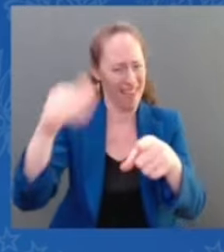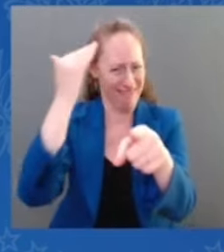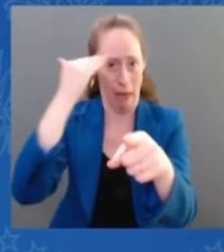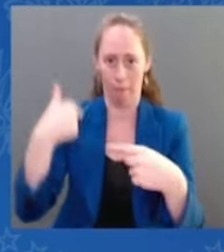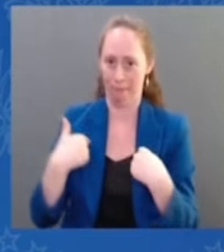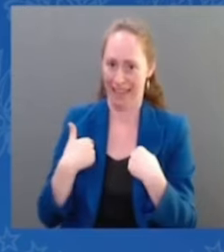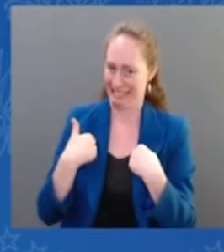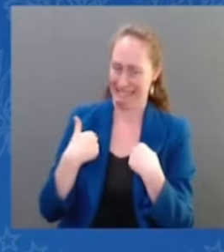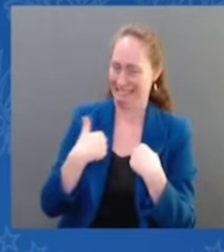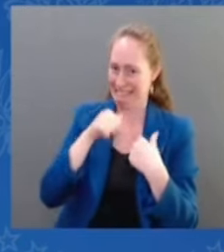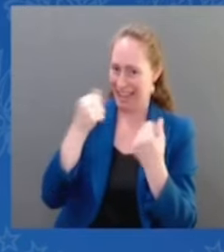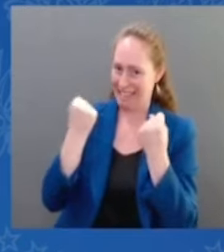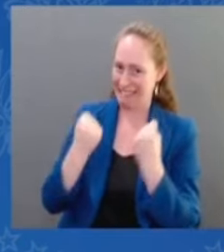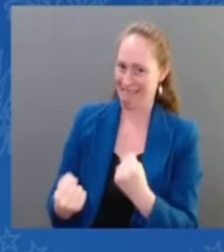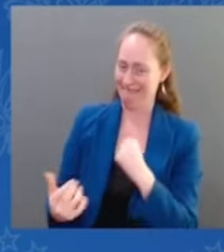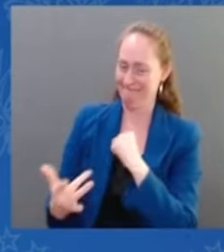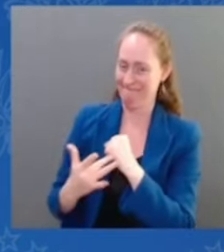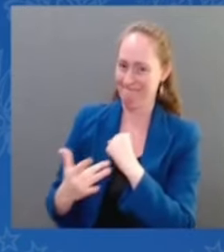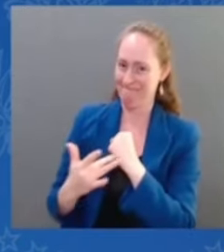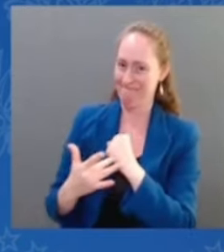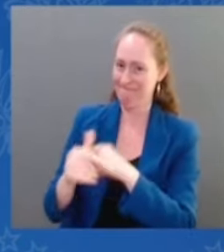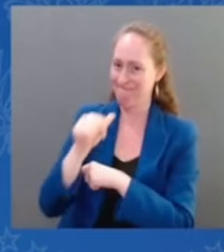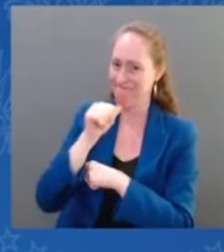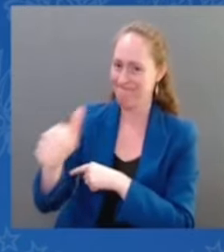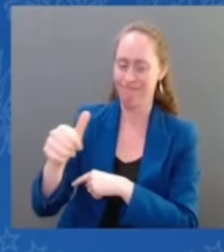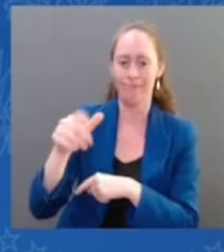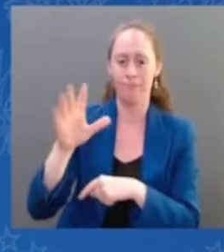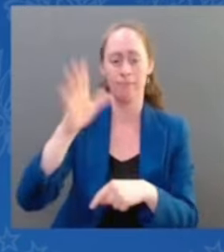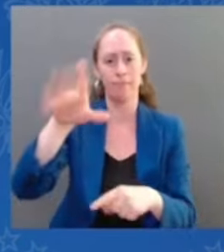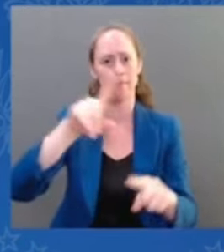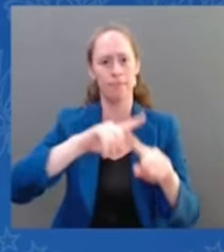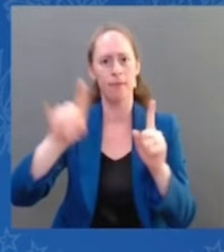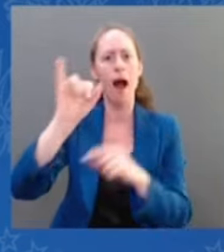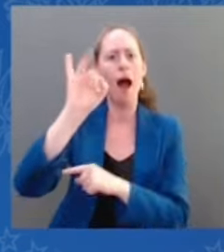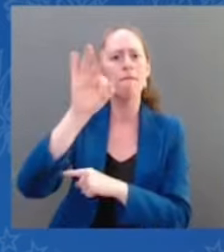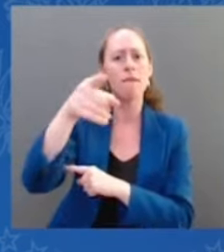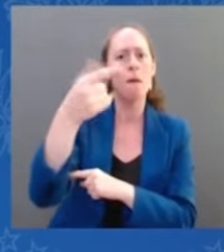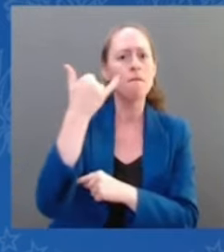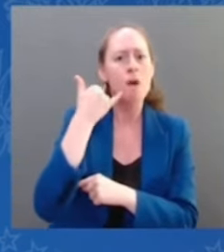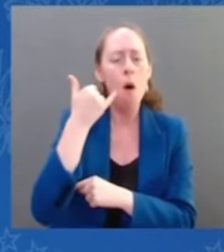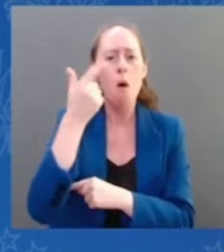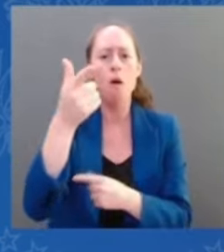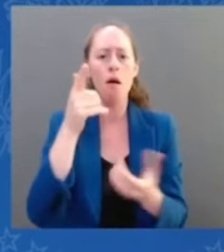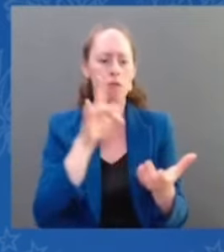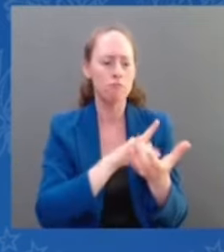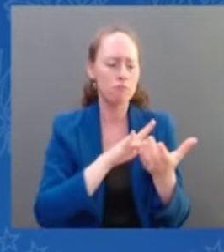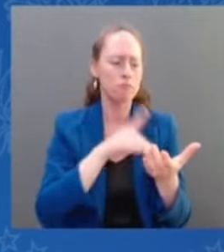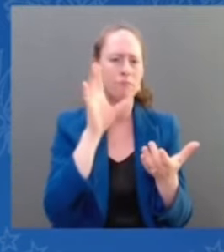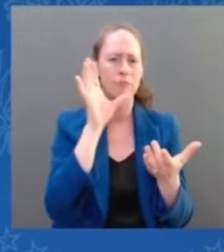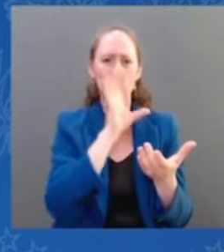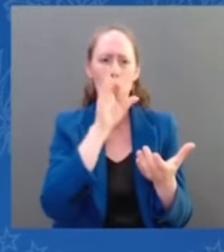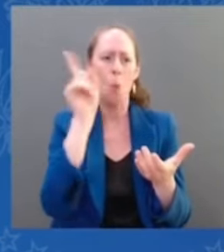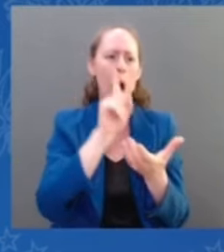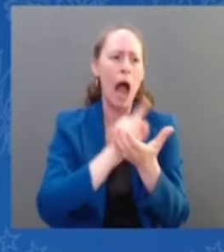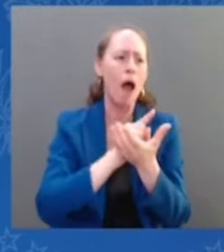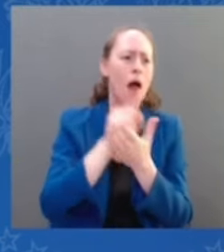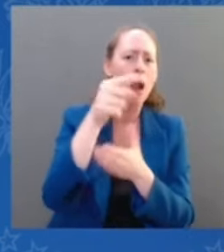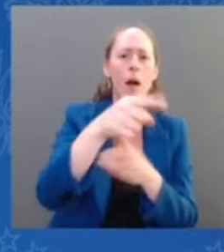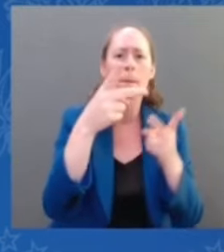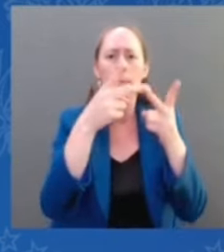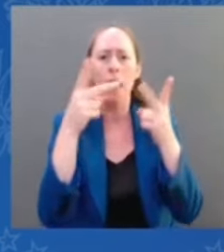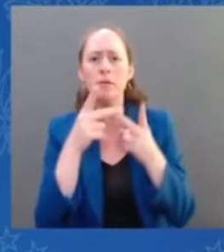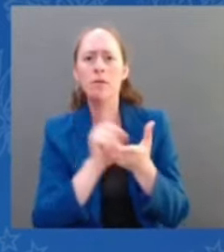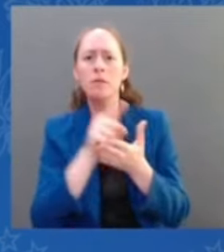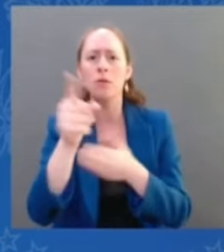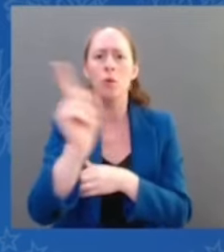or the app on your phone, companies collect your data. They sell it to other companies. Or they even share it with law